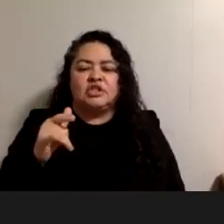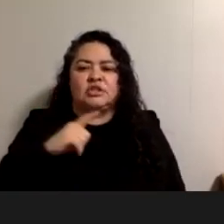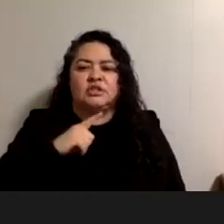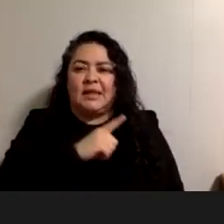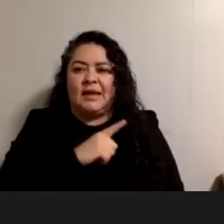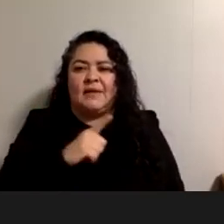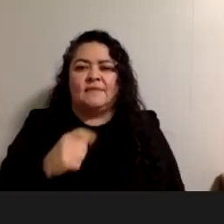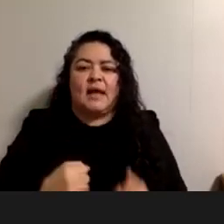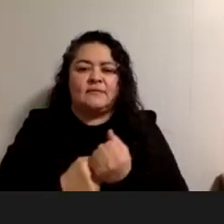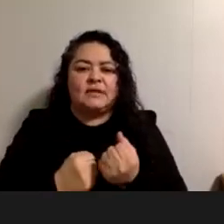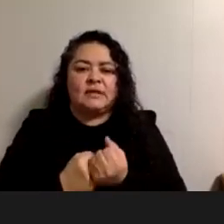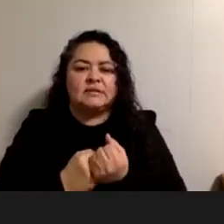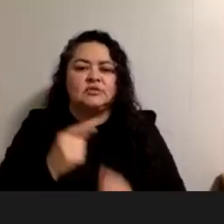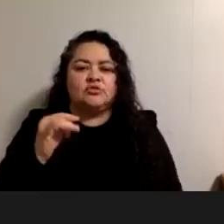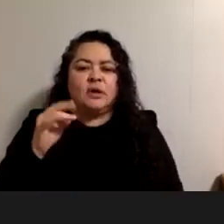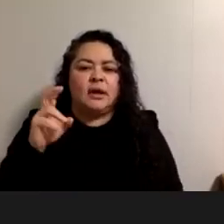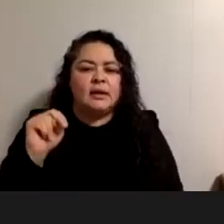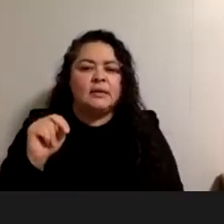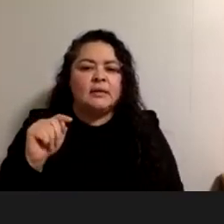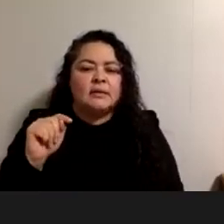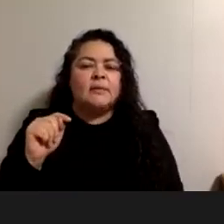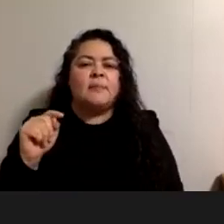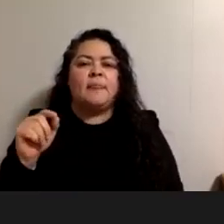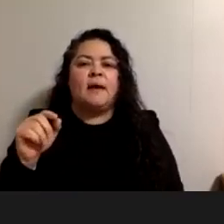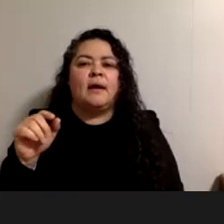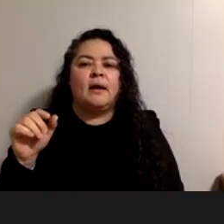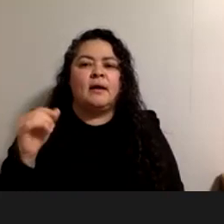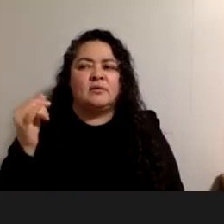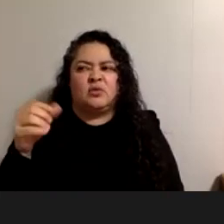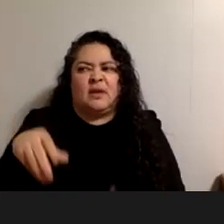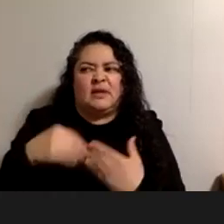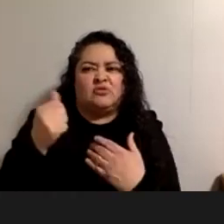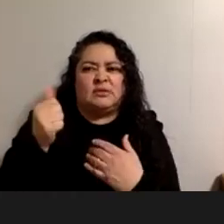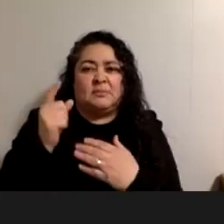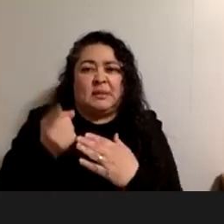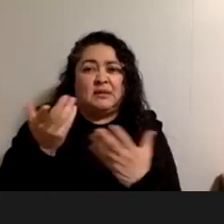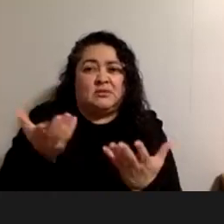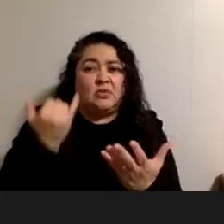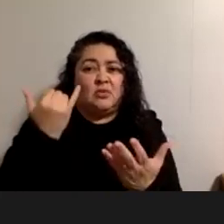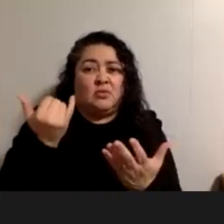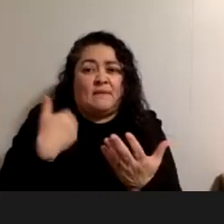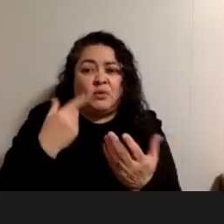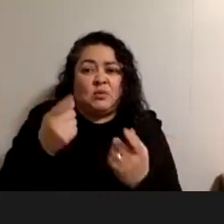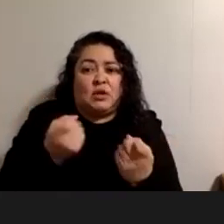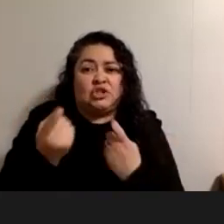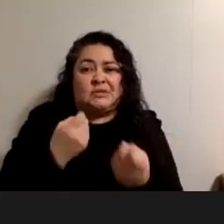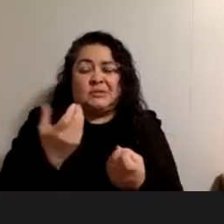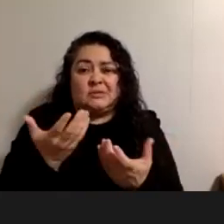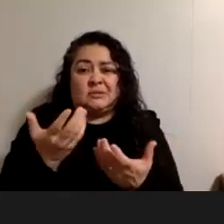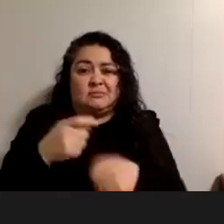that does get us an extra 10 minutes so if there are questions if people have more they want to ask